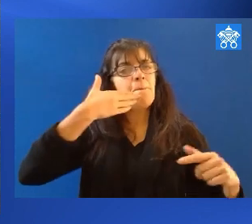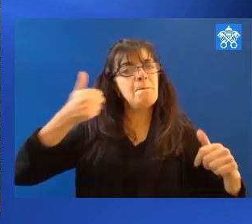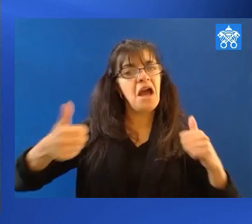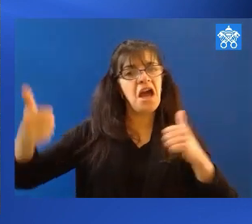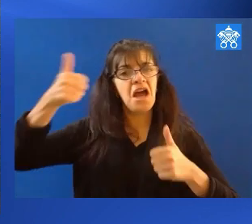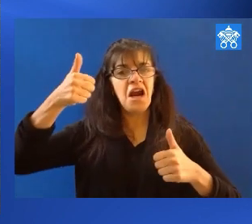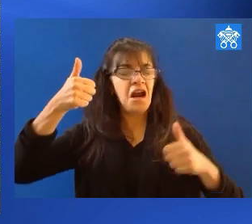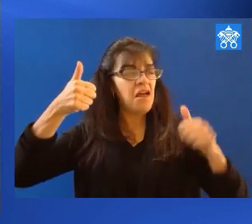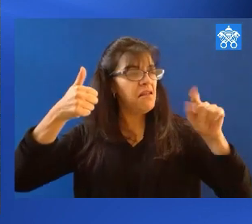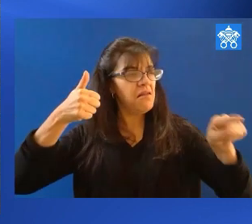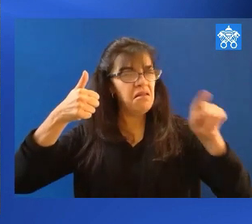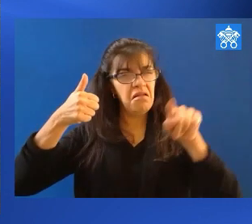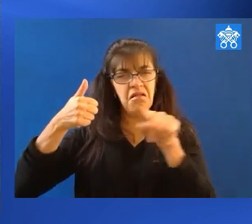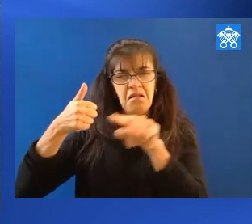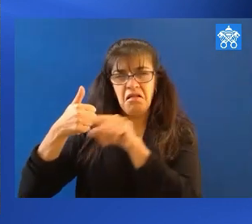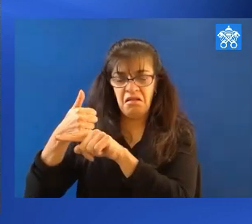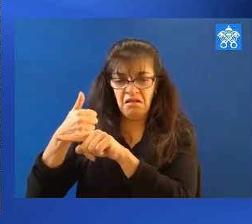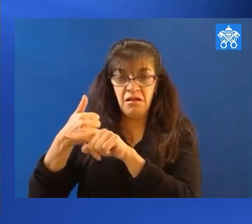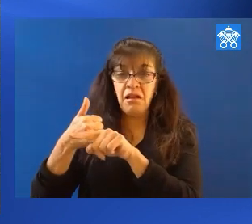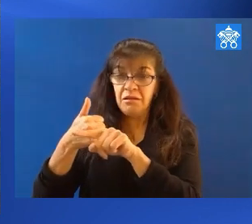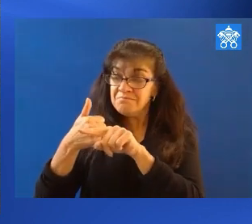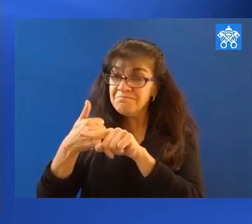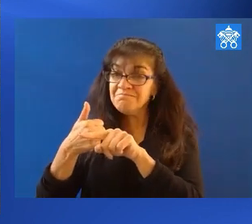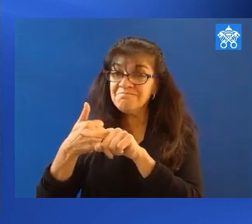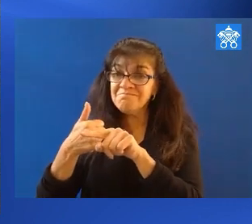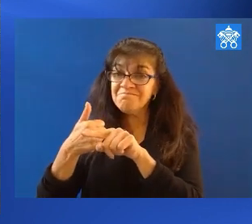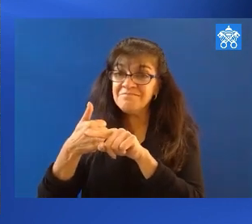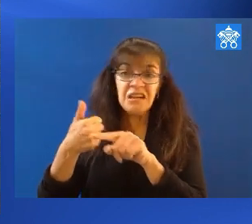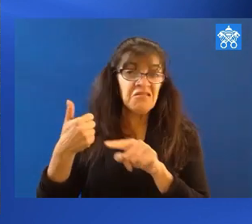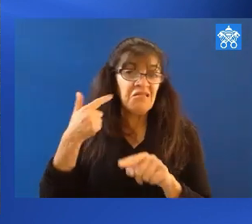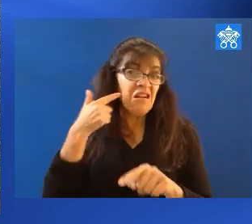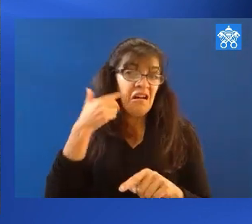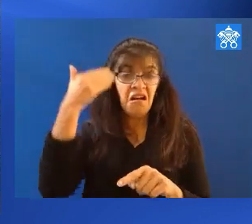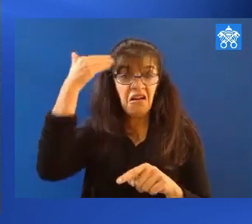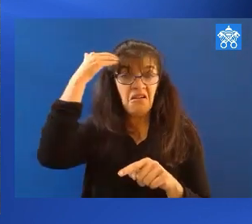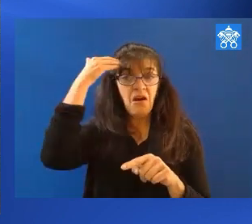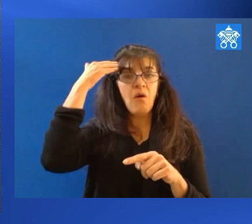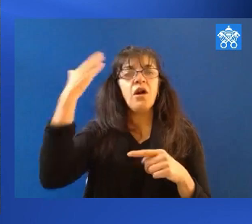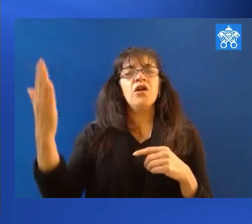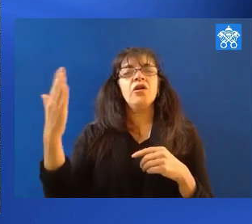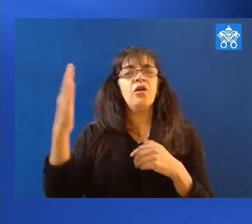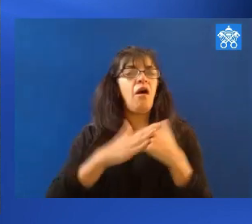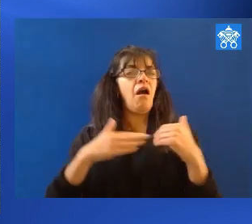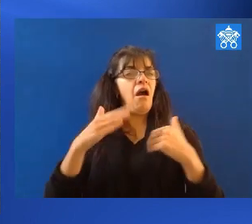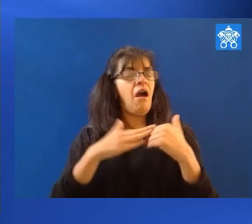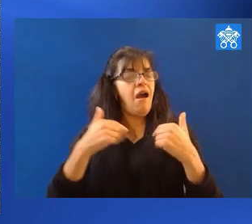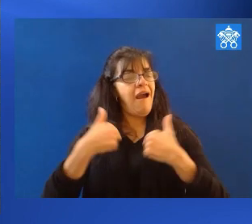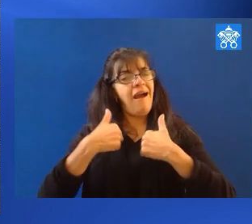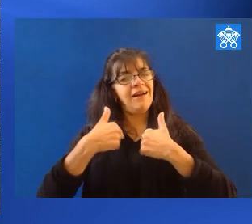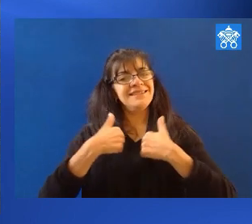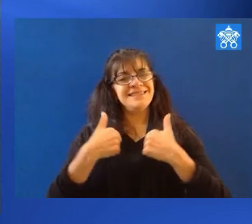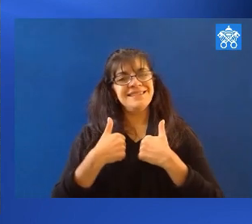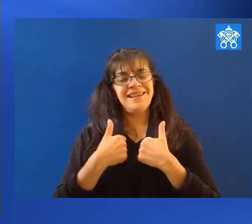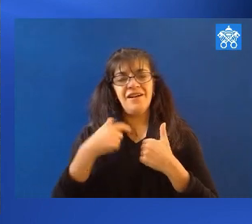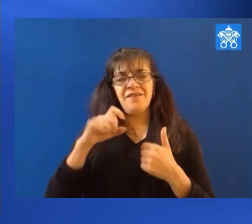better than others, better than that one. And in this way, without realizing, you adore your own ego